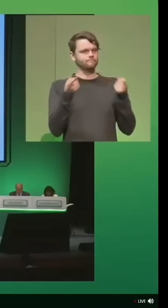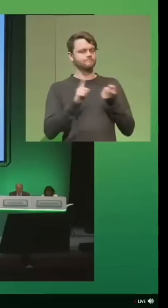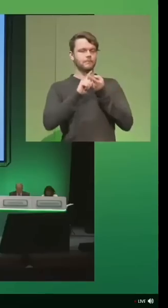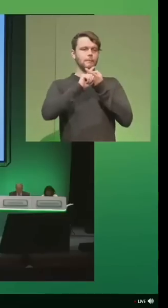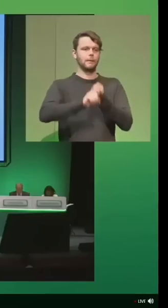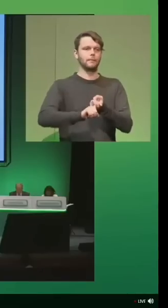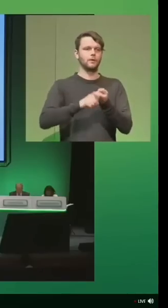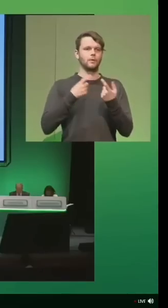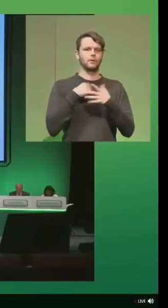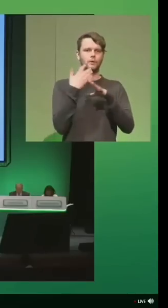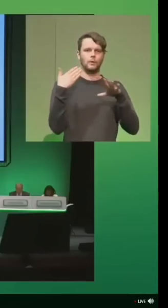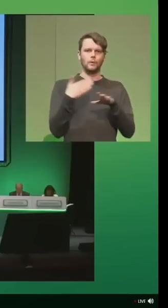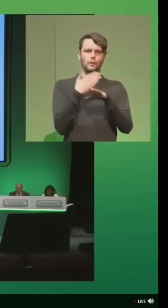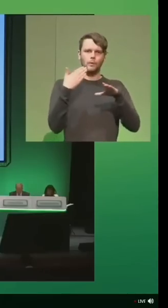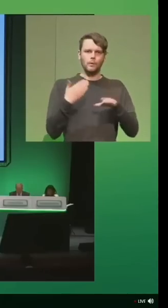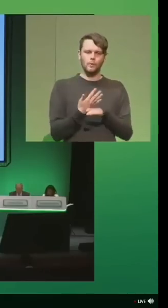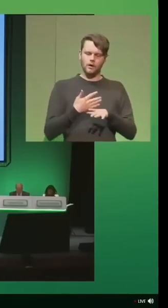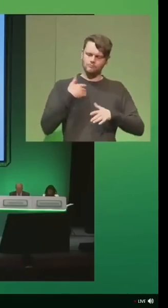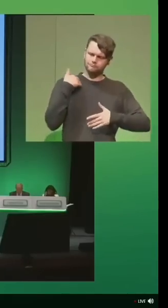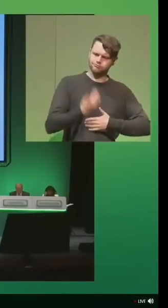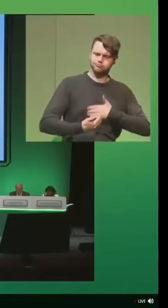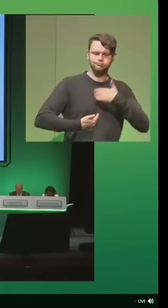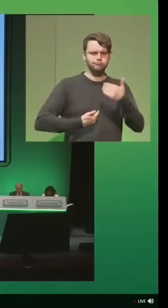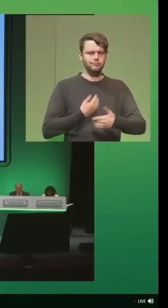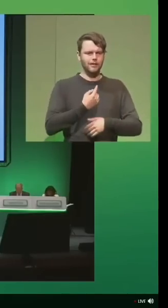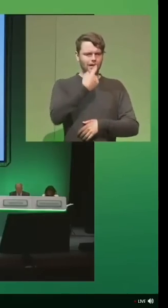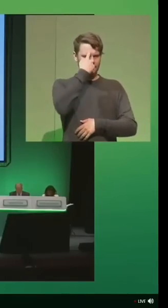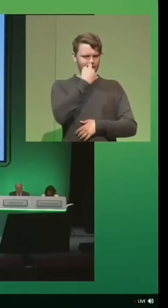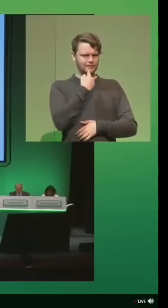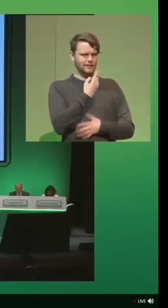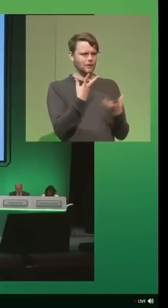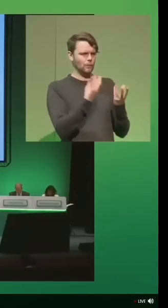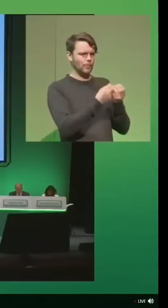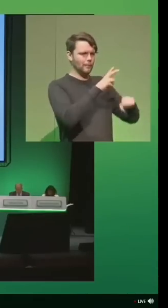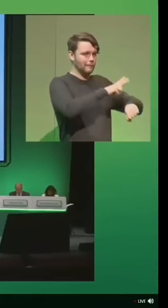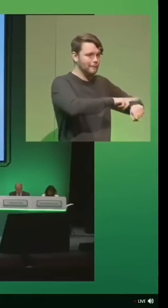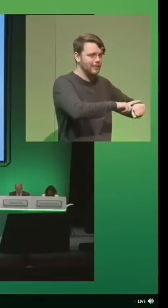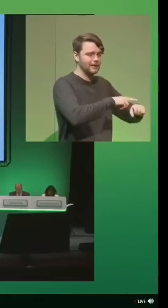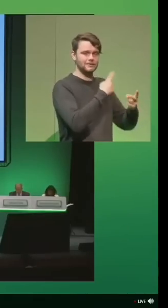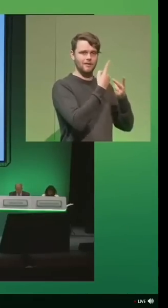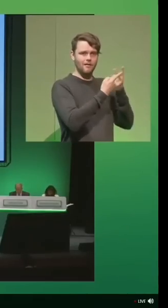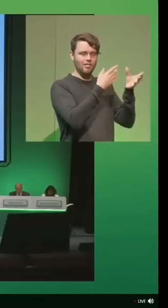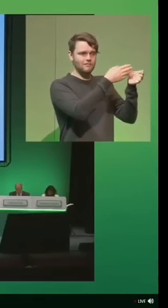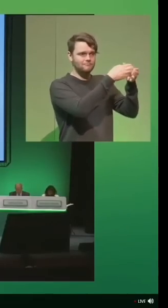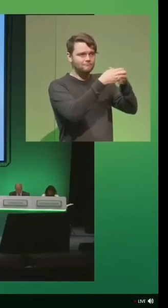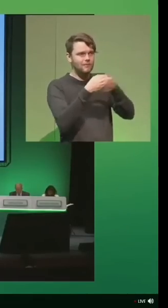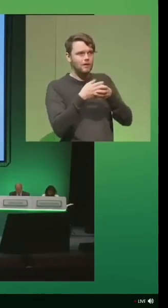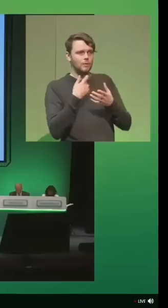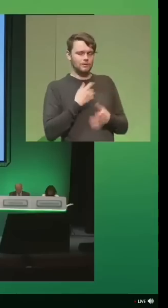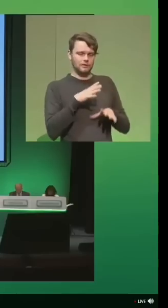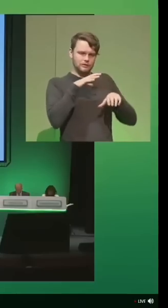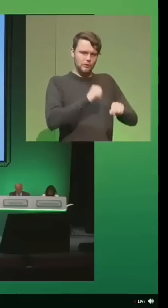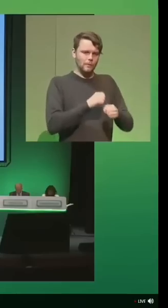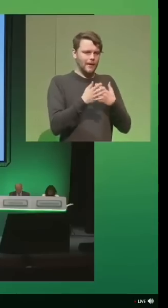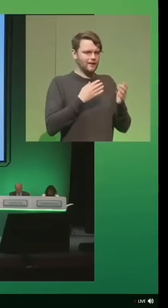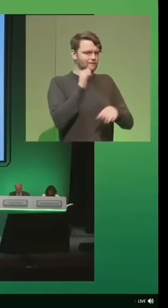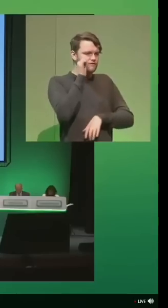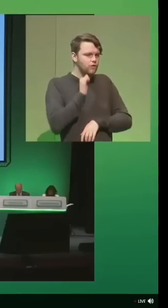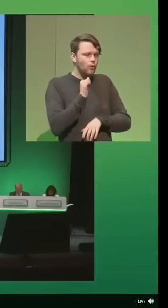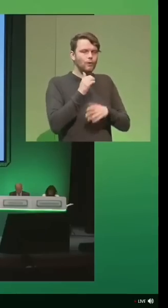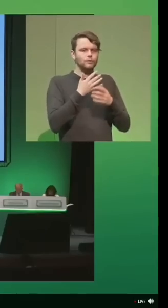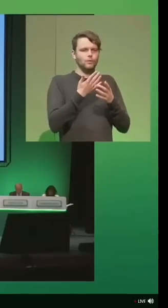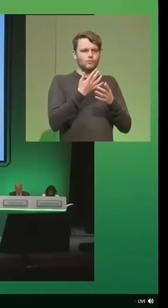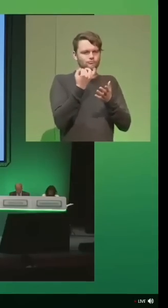to work tirelessly, I think he said, with police and other agencies to stomp out any fraud